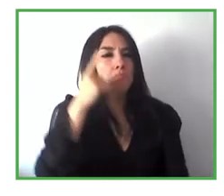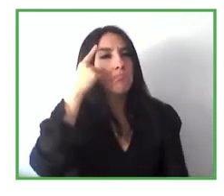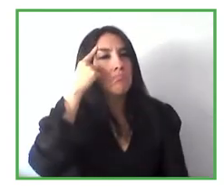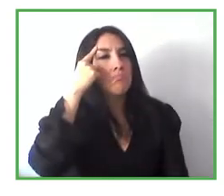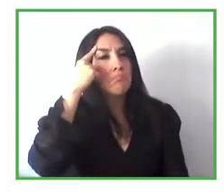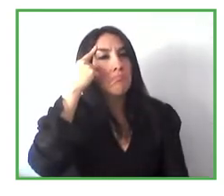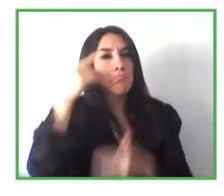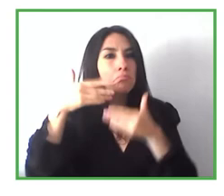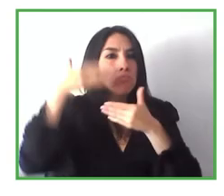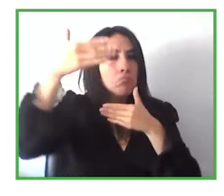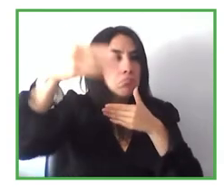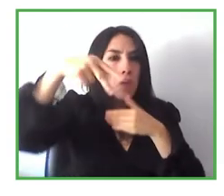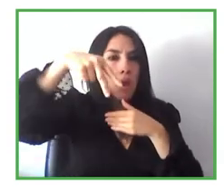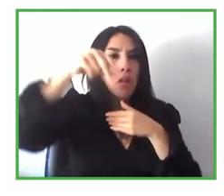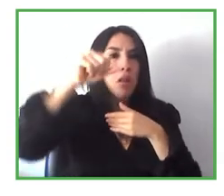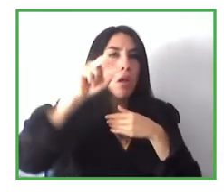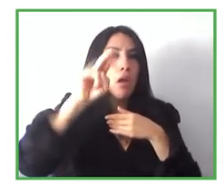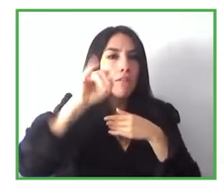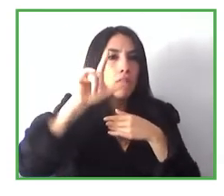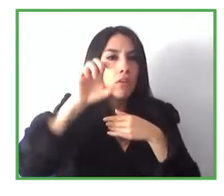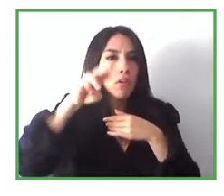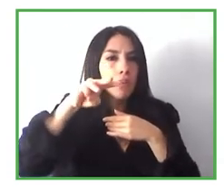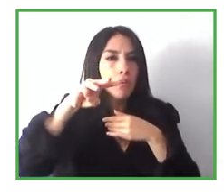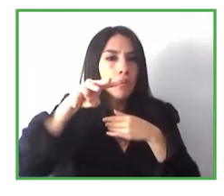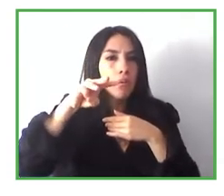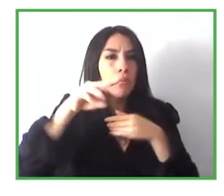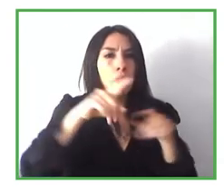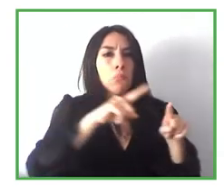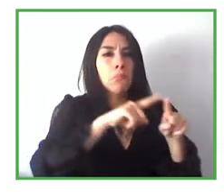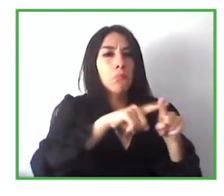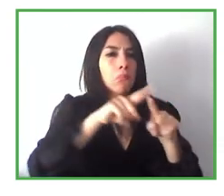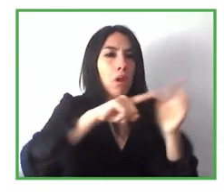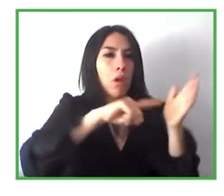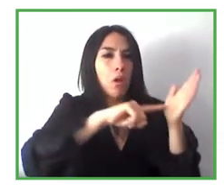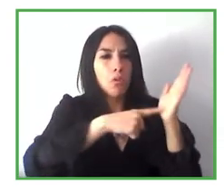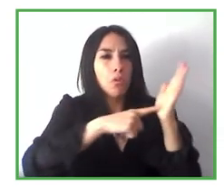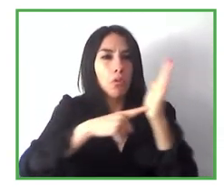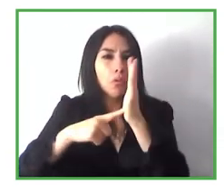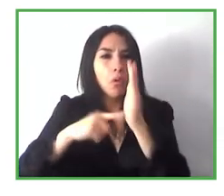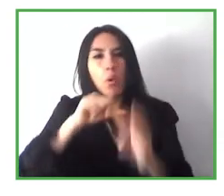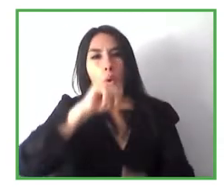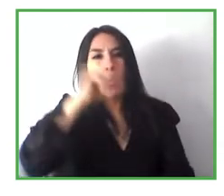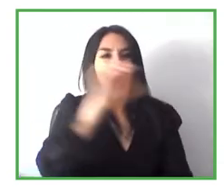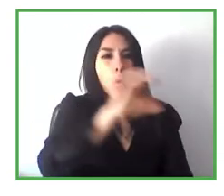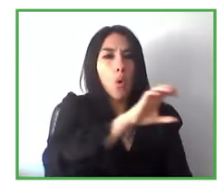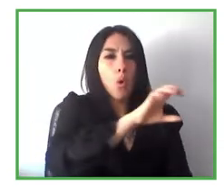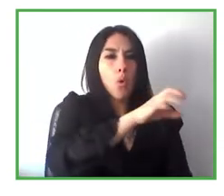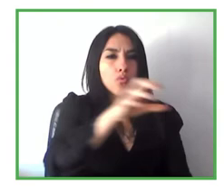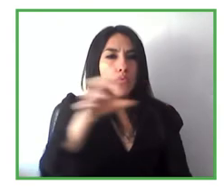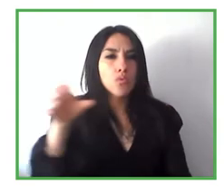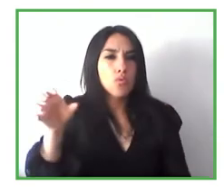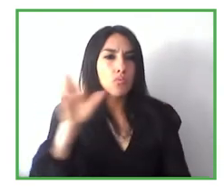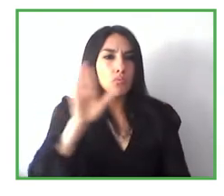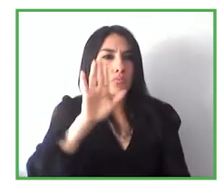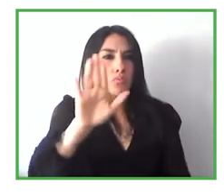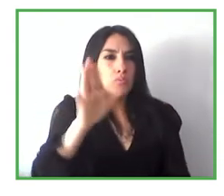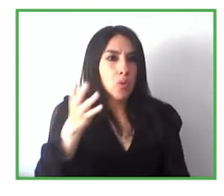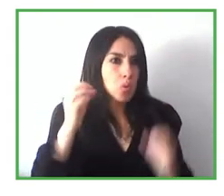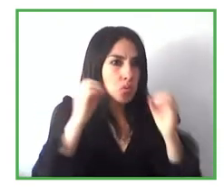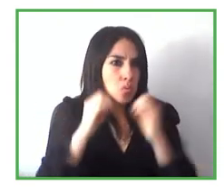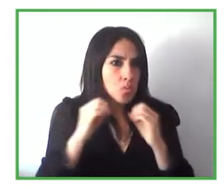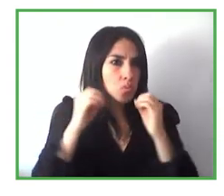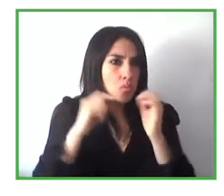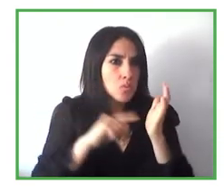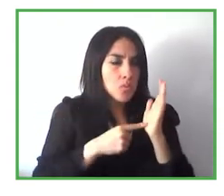escalate your solution in Netherlands in other countries, maybe in countries that do not have